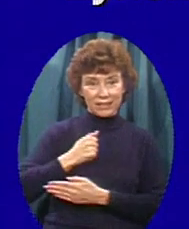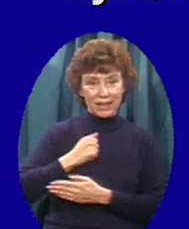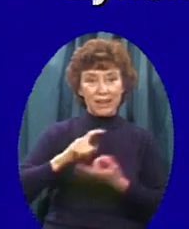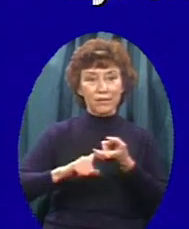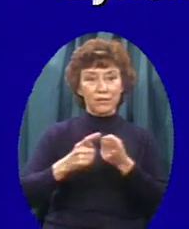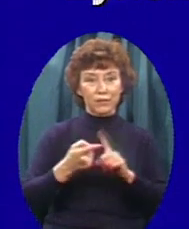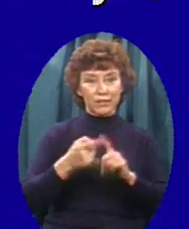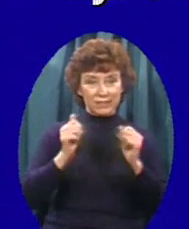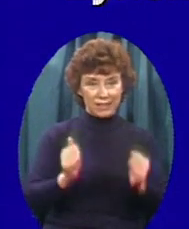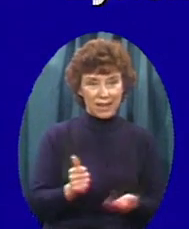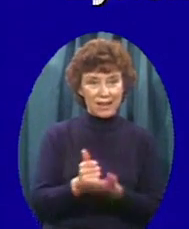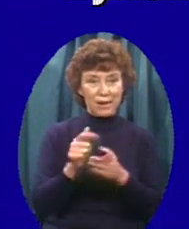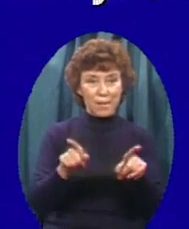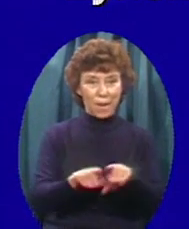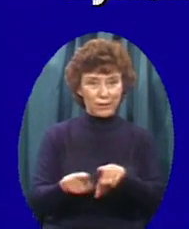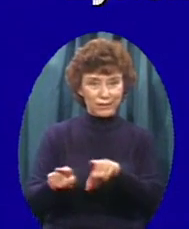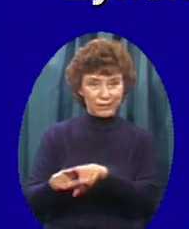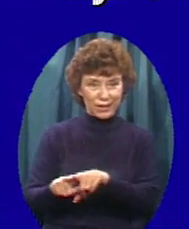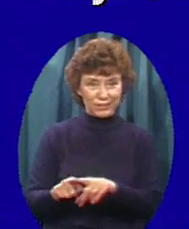Ontario